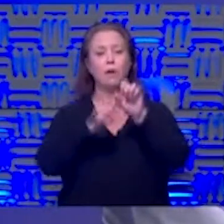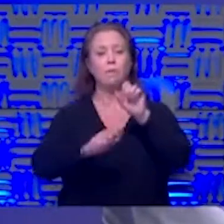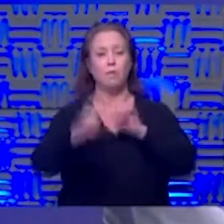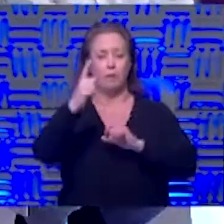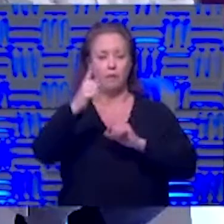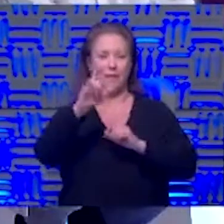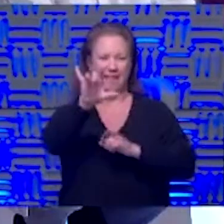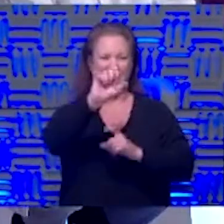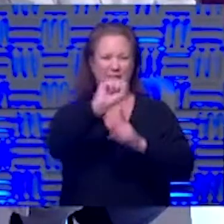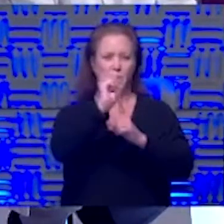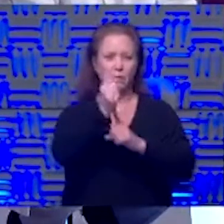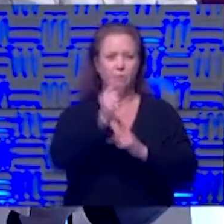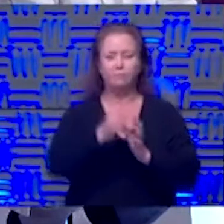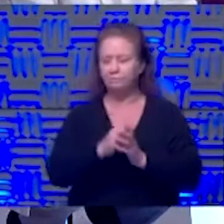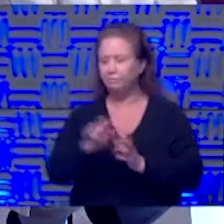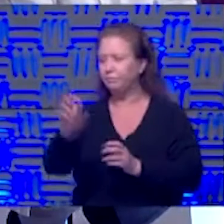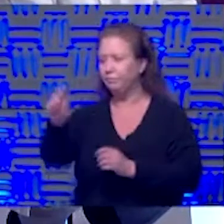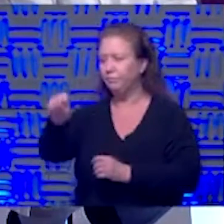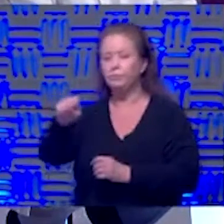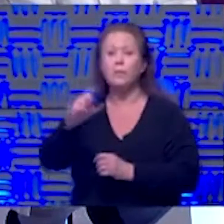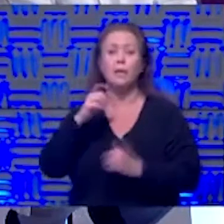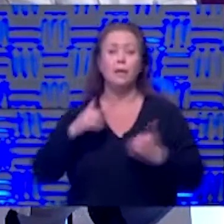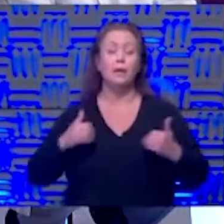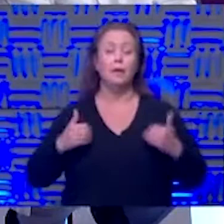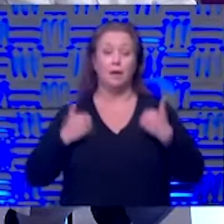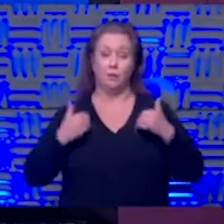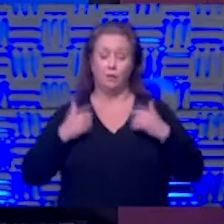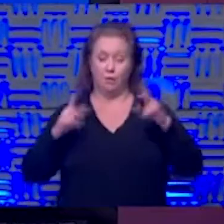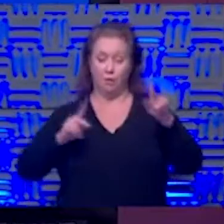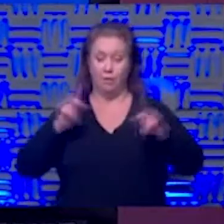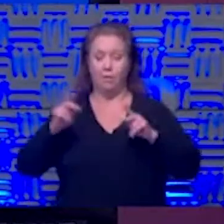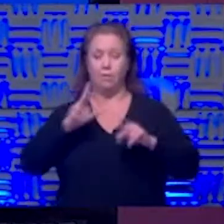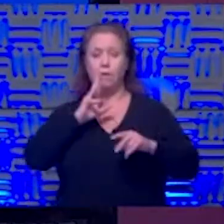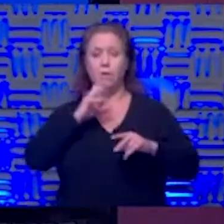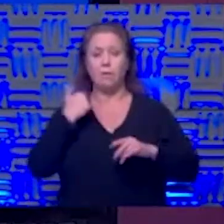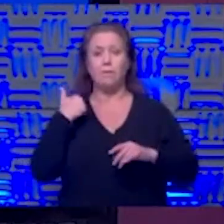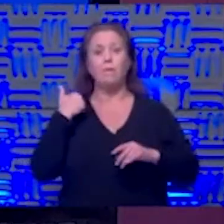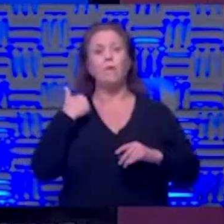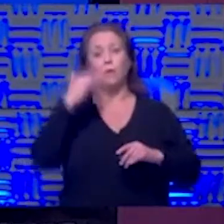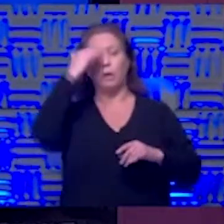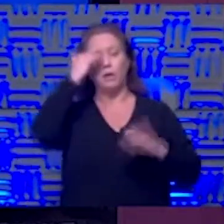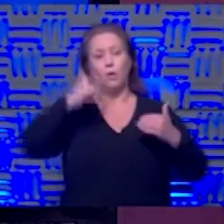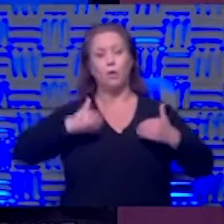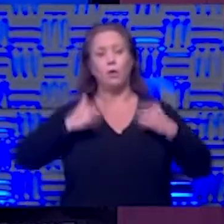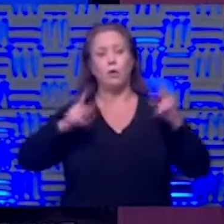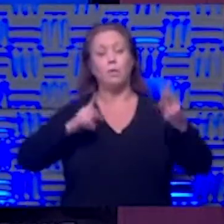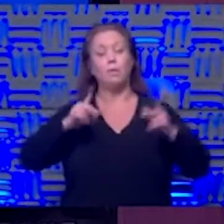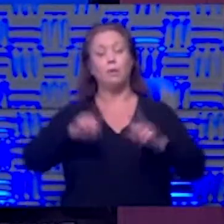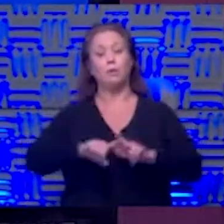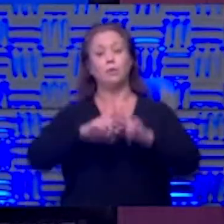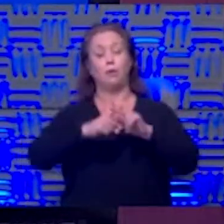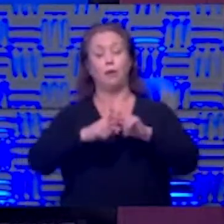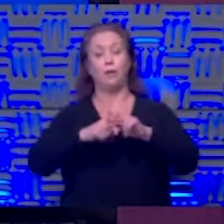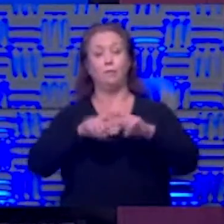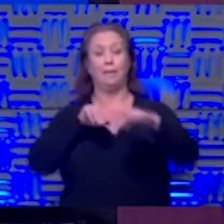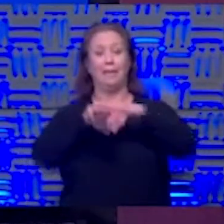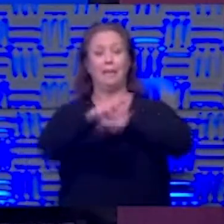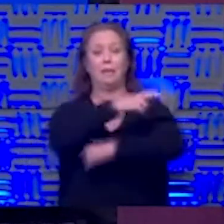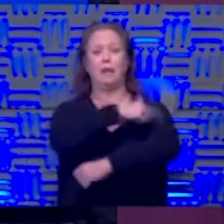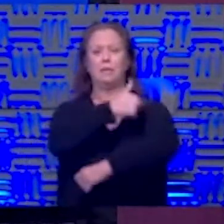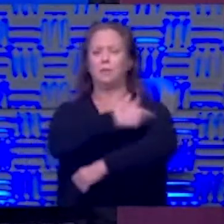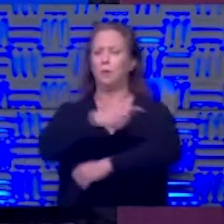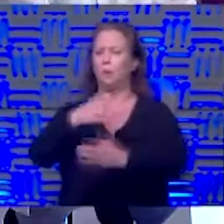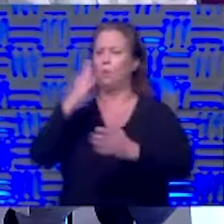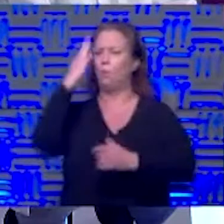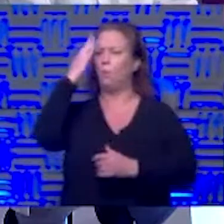setting you know dana especially in an office setting they're gonna be younger people and as we talked about earlier in the show we know that younger people are starting to get hospitalized why do we think that